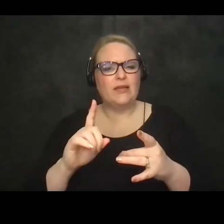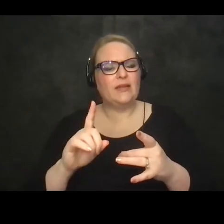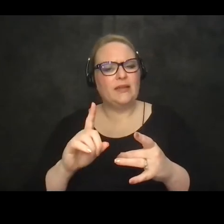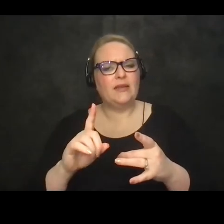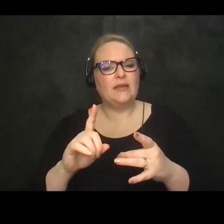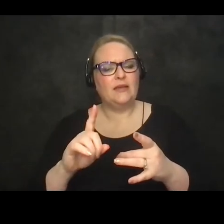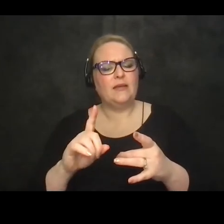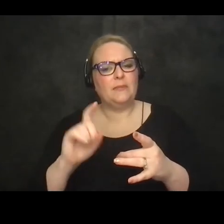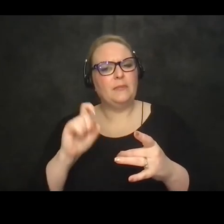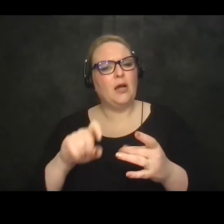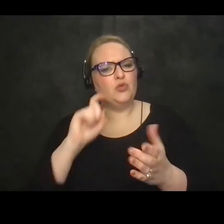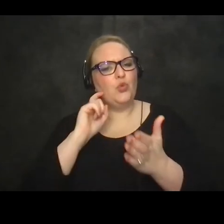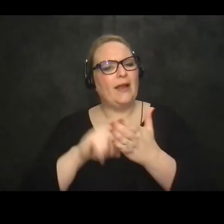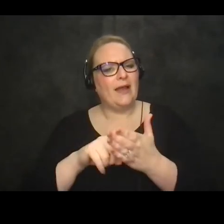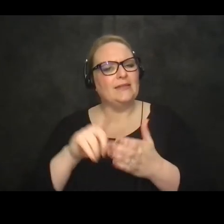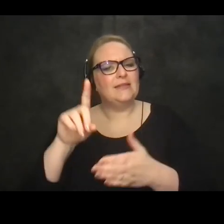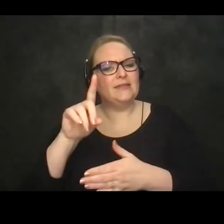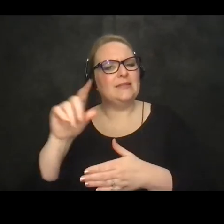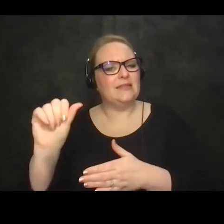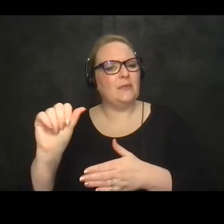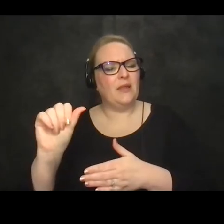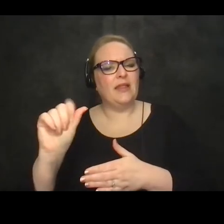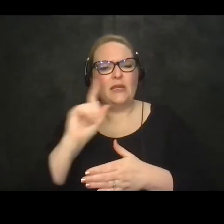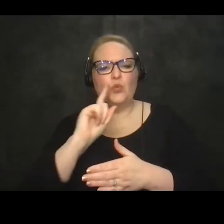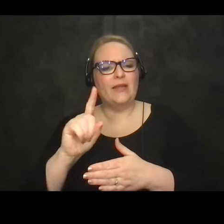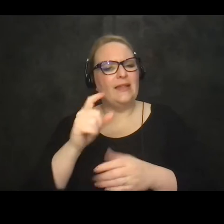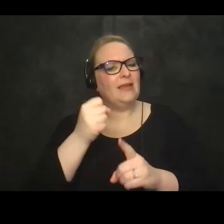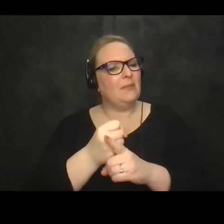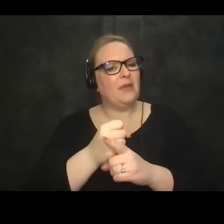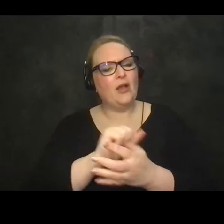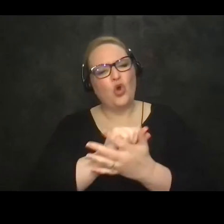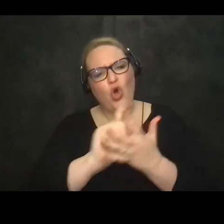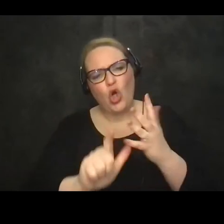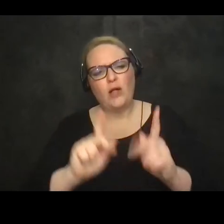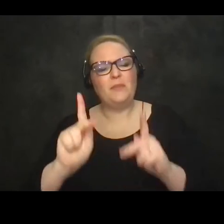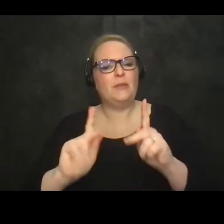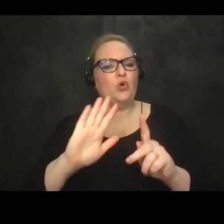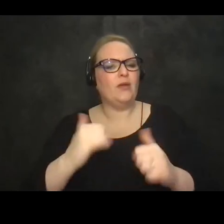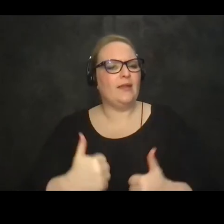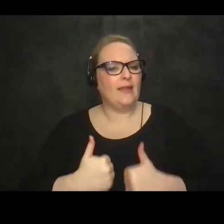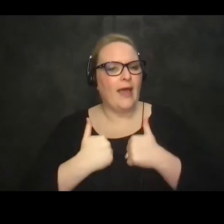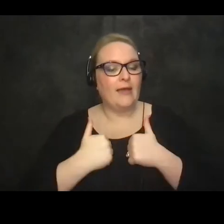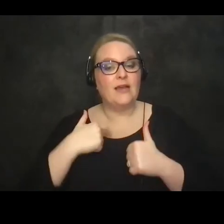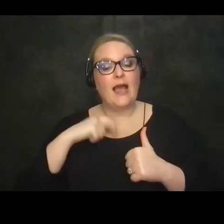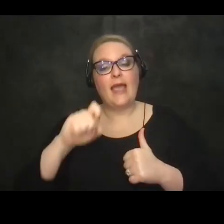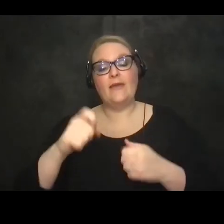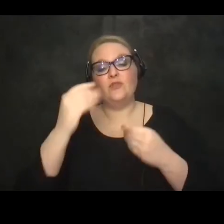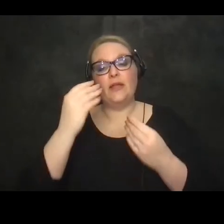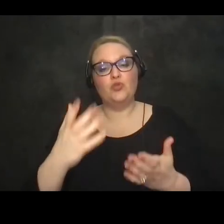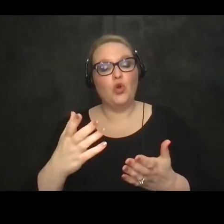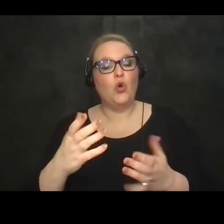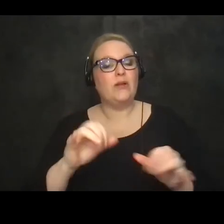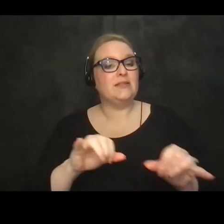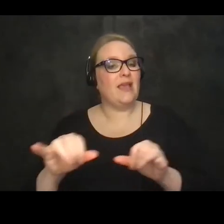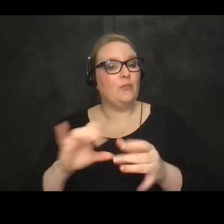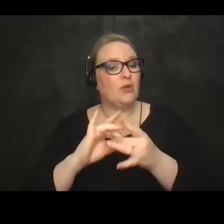disability pervades right across every aspect of people's lives and I have to say that much the same can be said of the